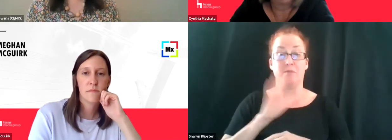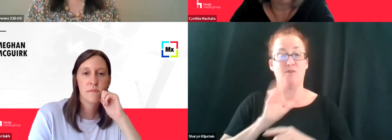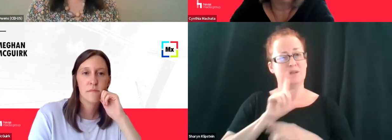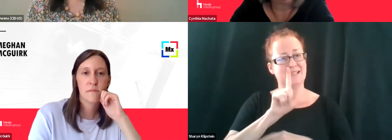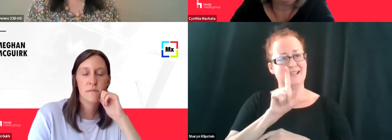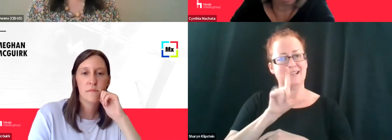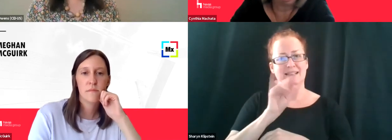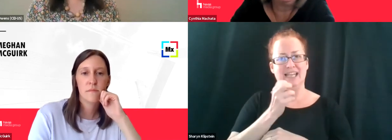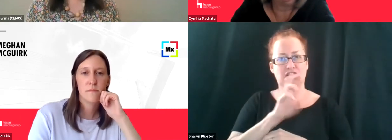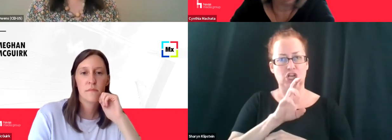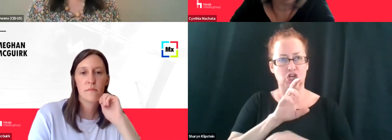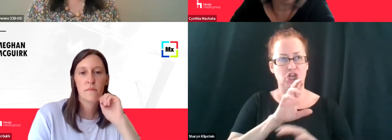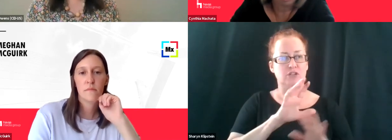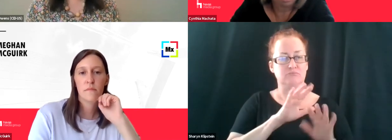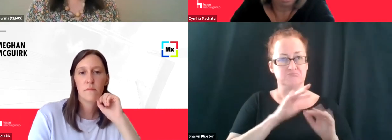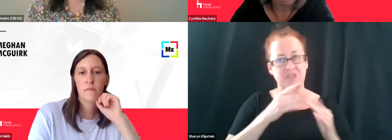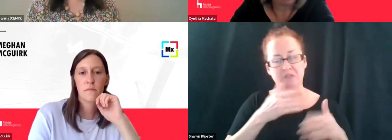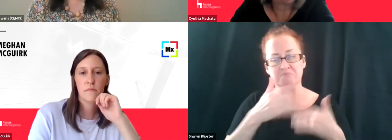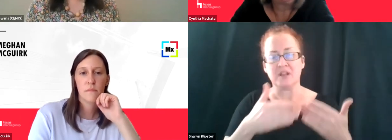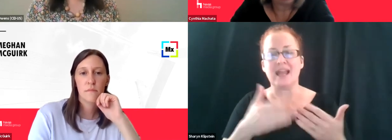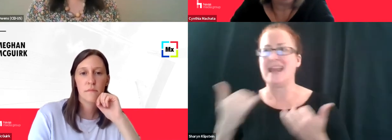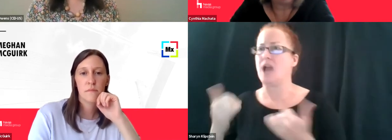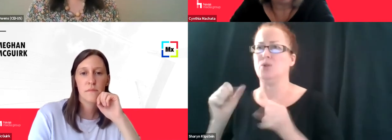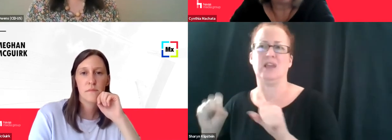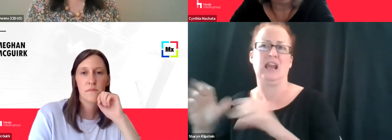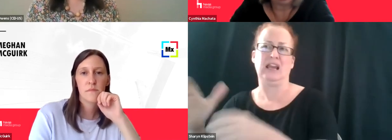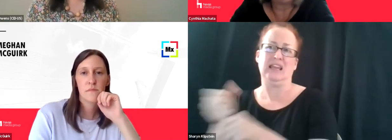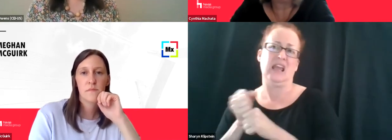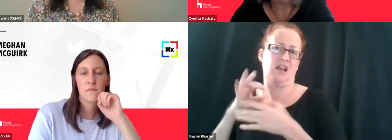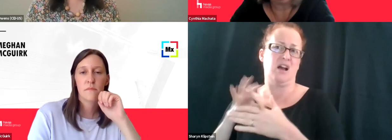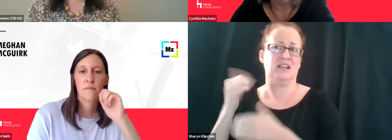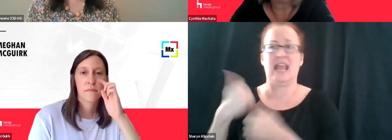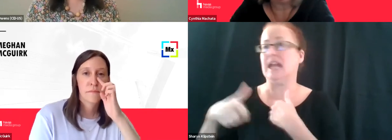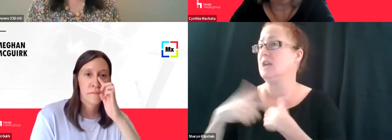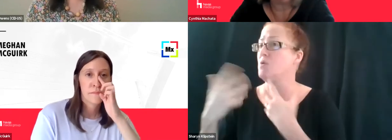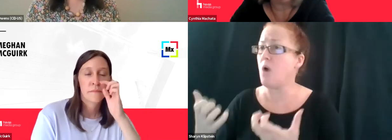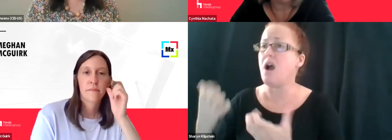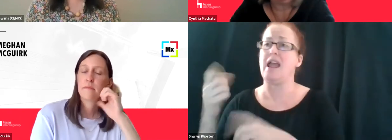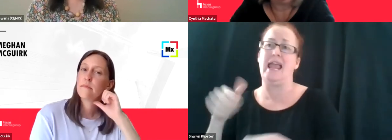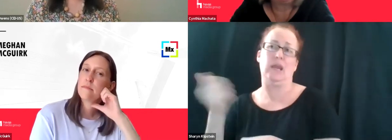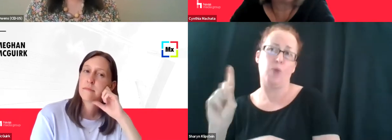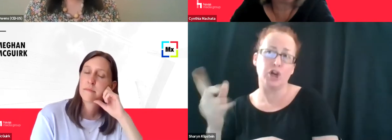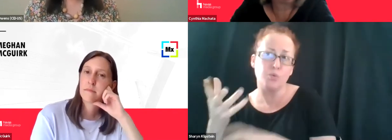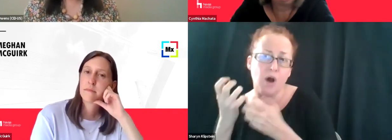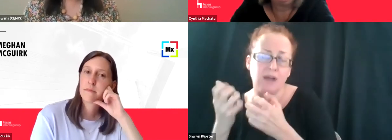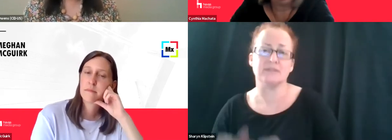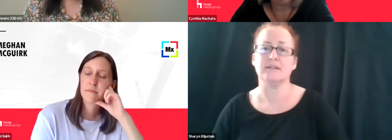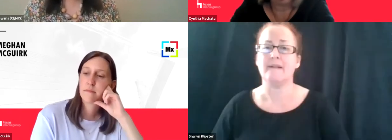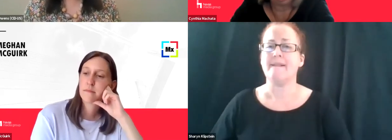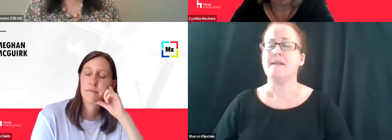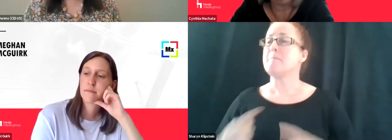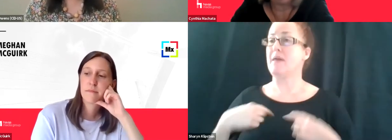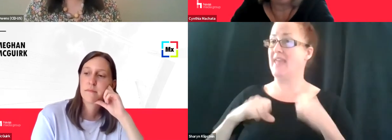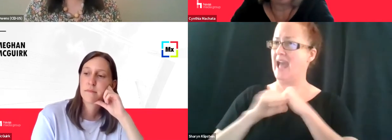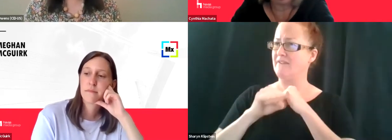you know, content when I want it, where I want it. Um, but I don't think us as advertisers have the models worked out and I